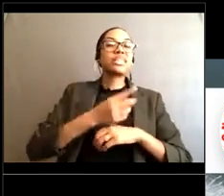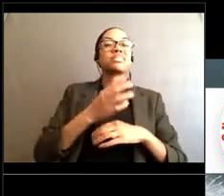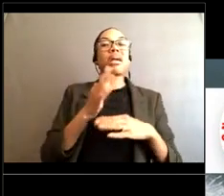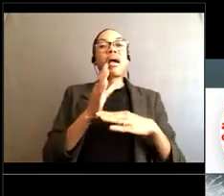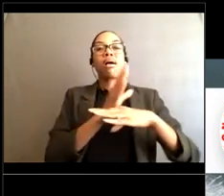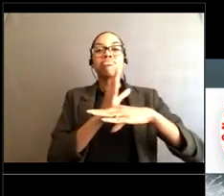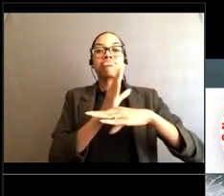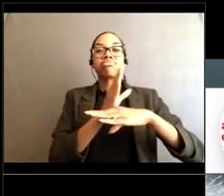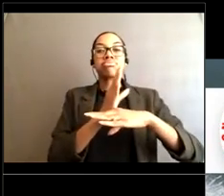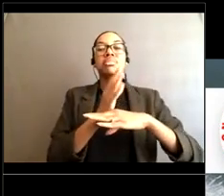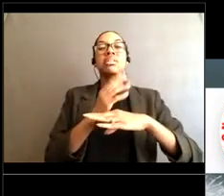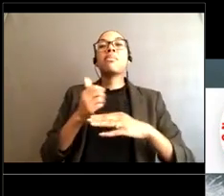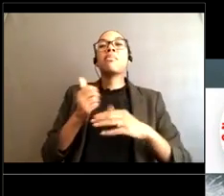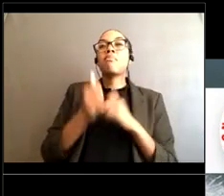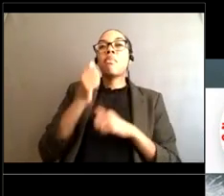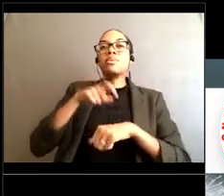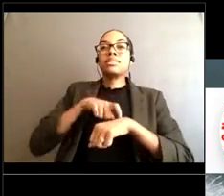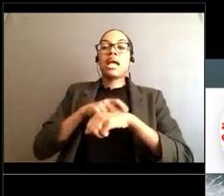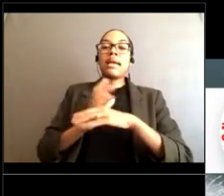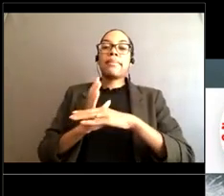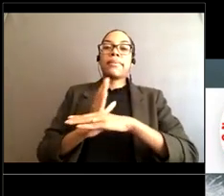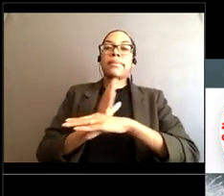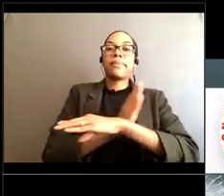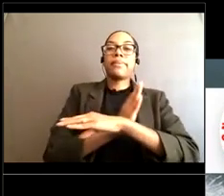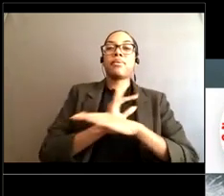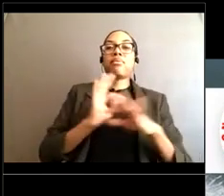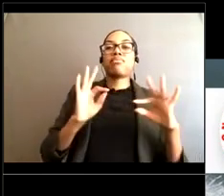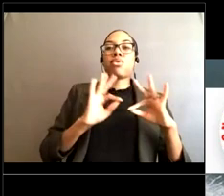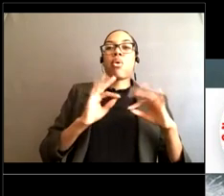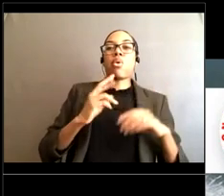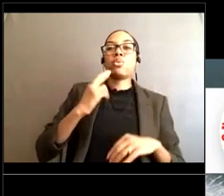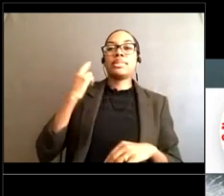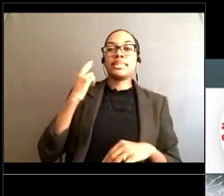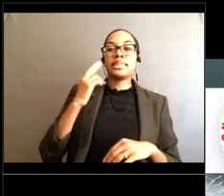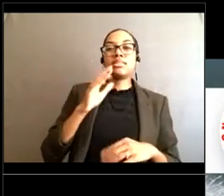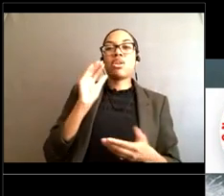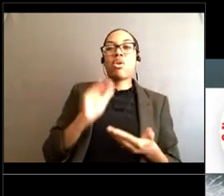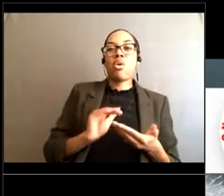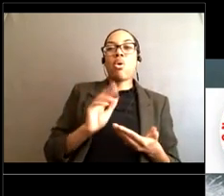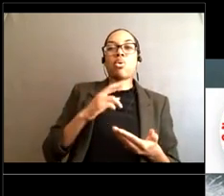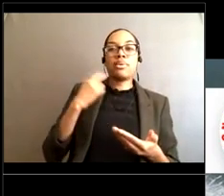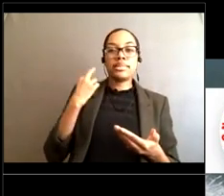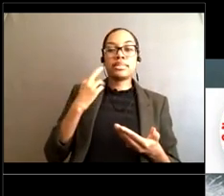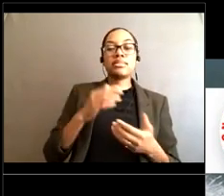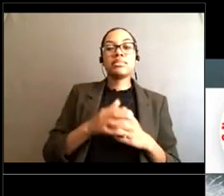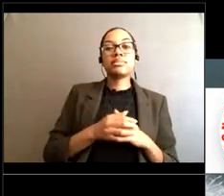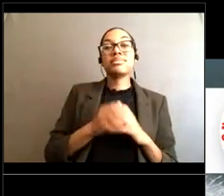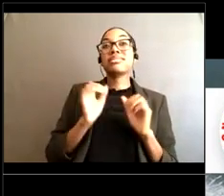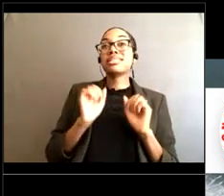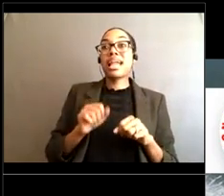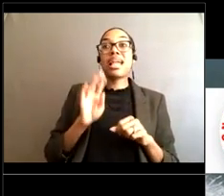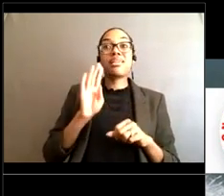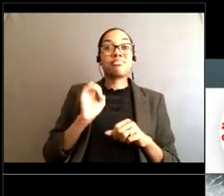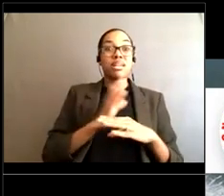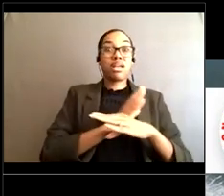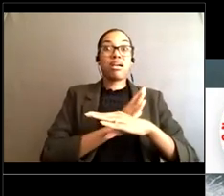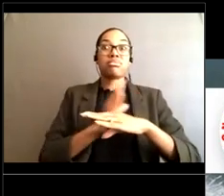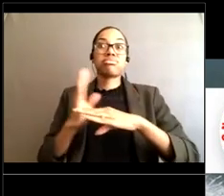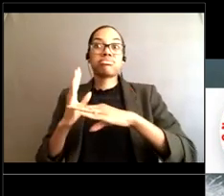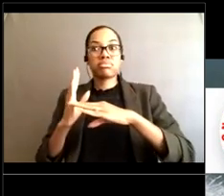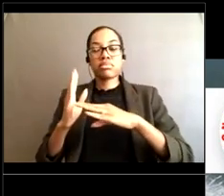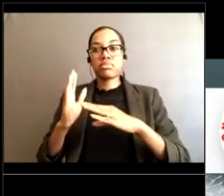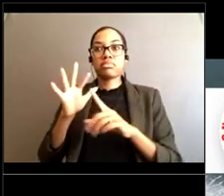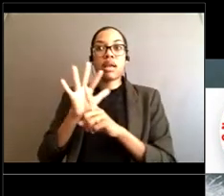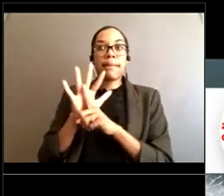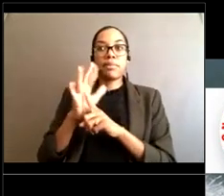than not there's a low risk in effect Uh, but they there can be bad spells of them last year like vicky was